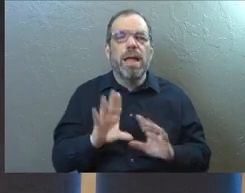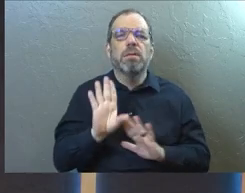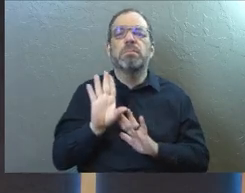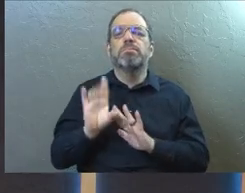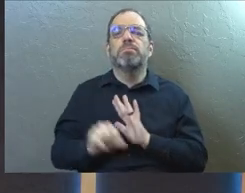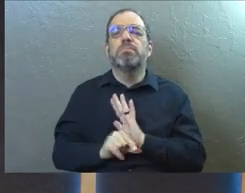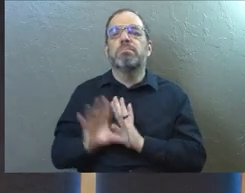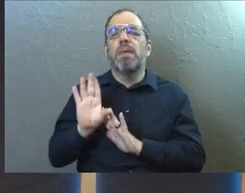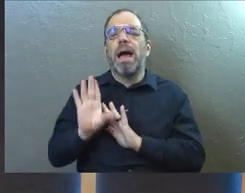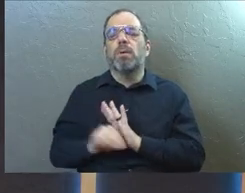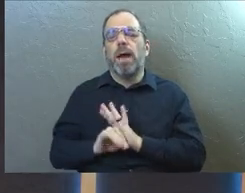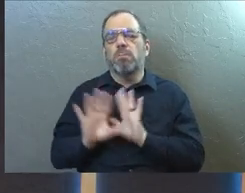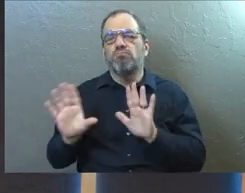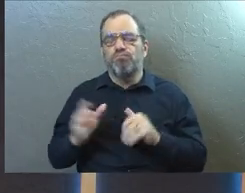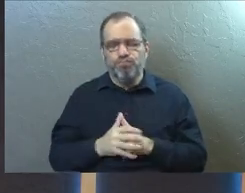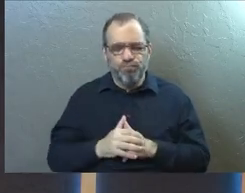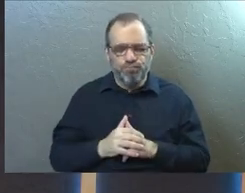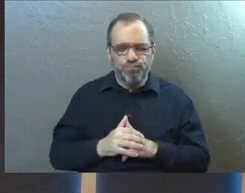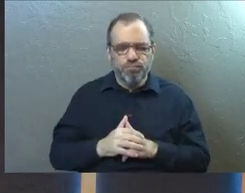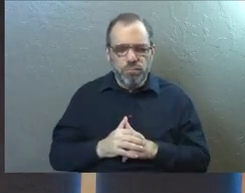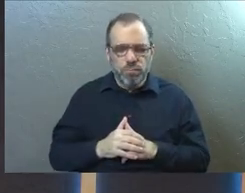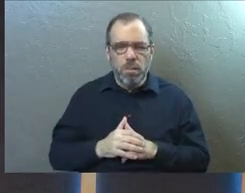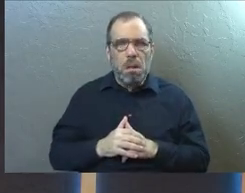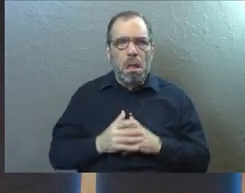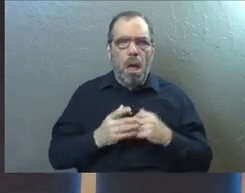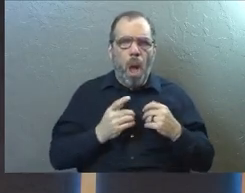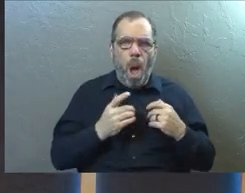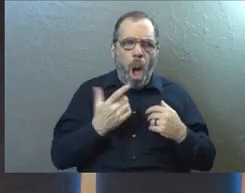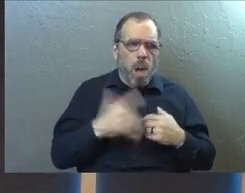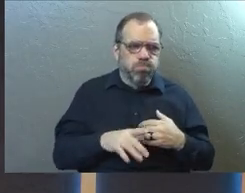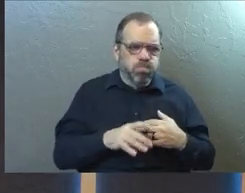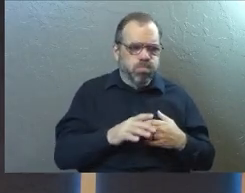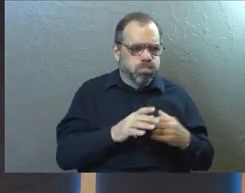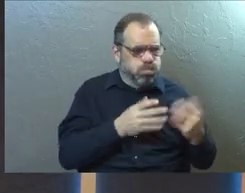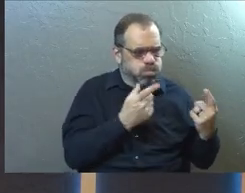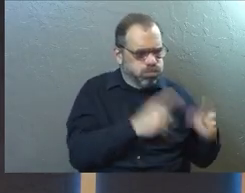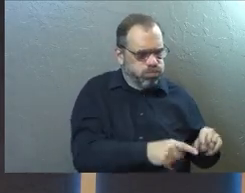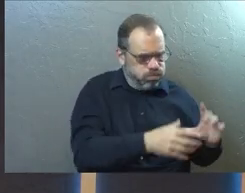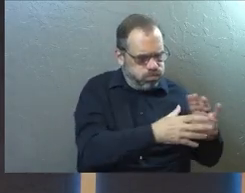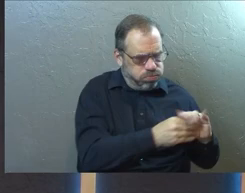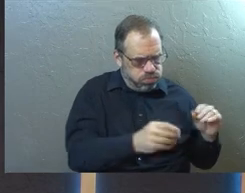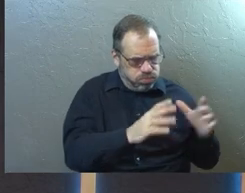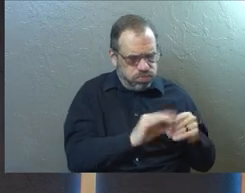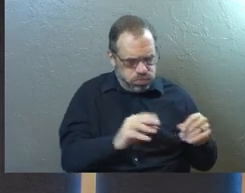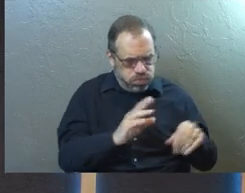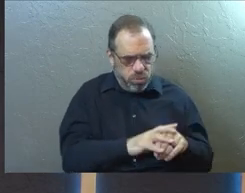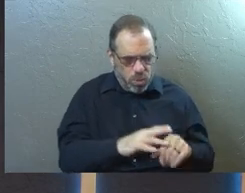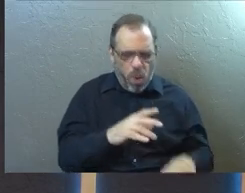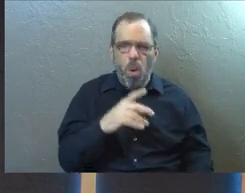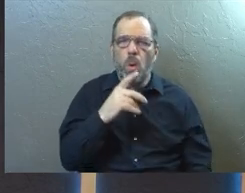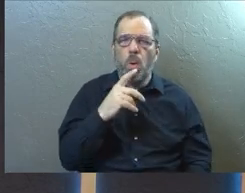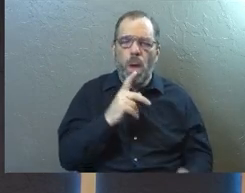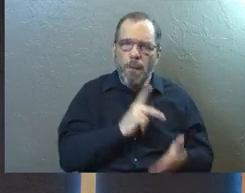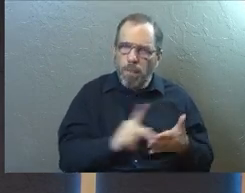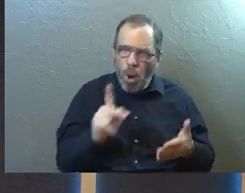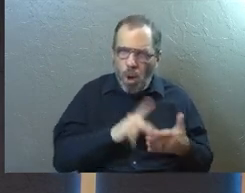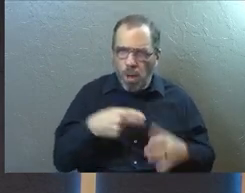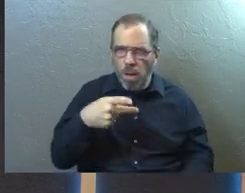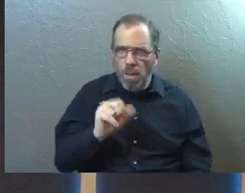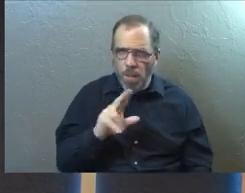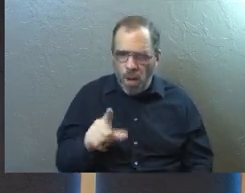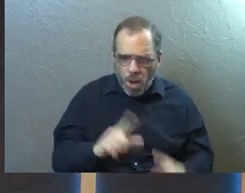background just that gets us to chapter 15. There's been so much happening in the story. Paul and Barnabas are some key